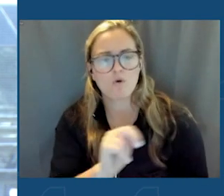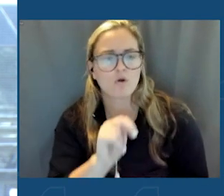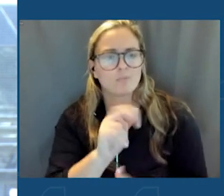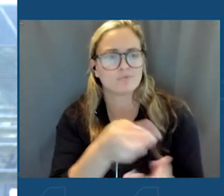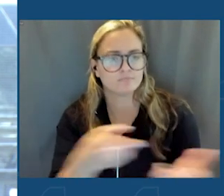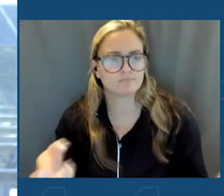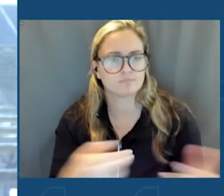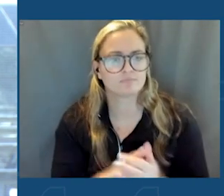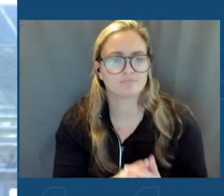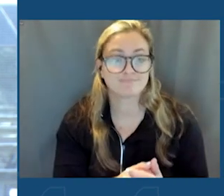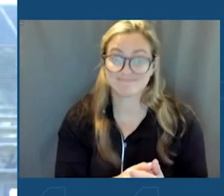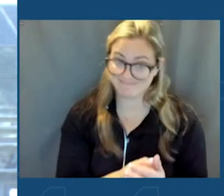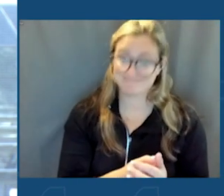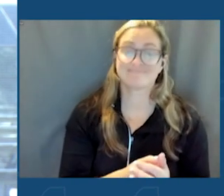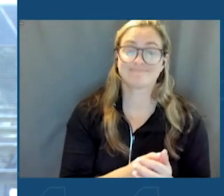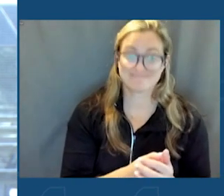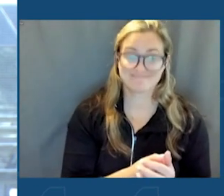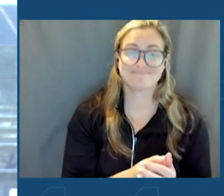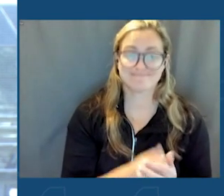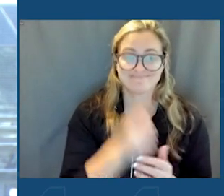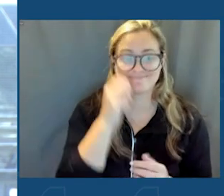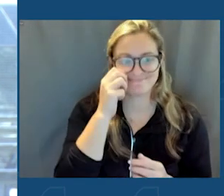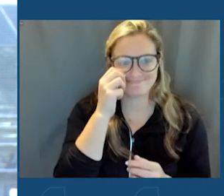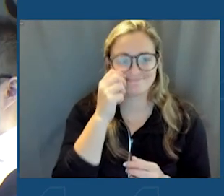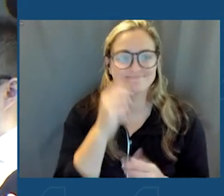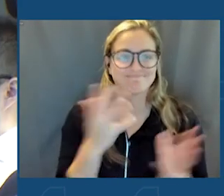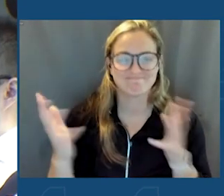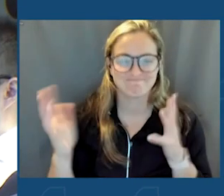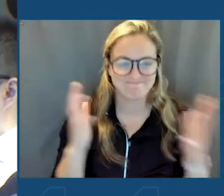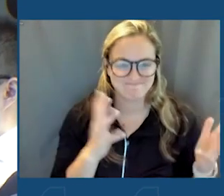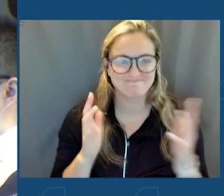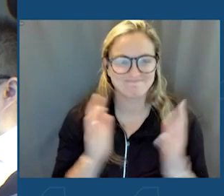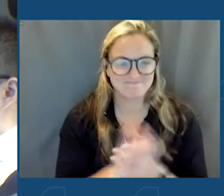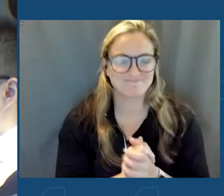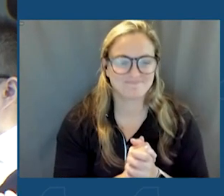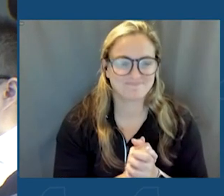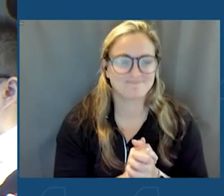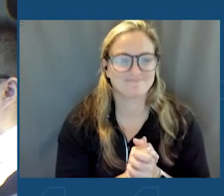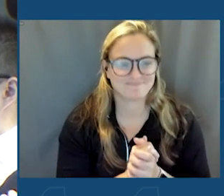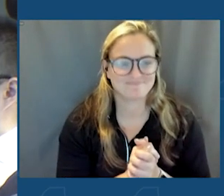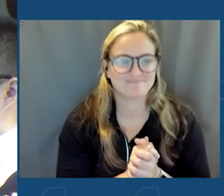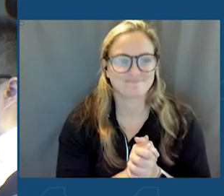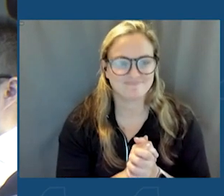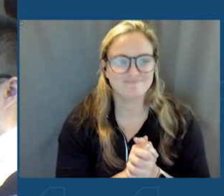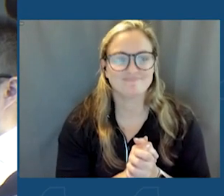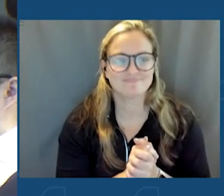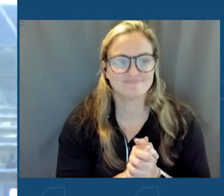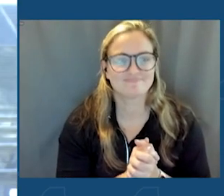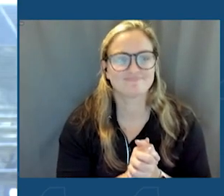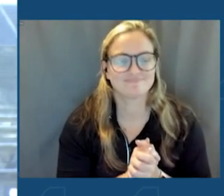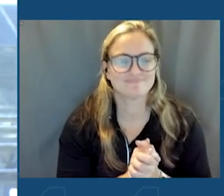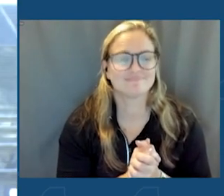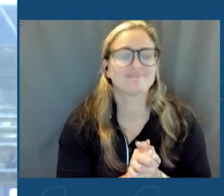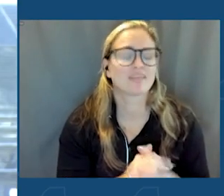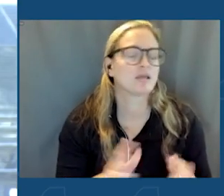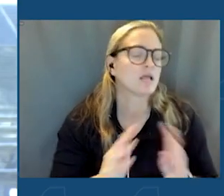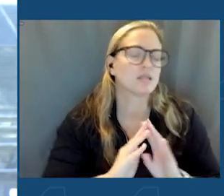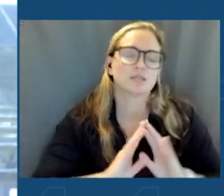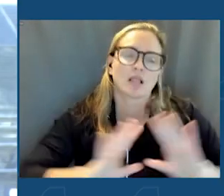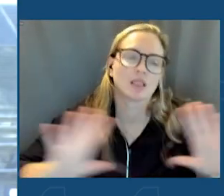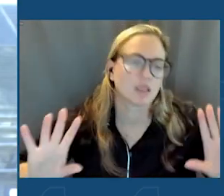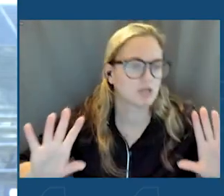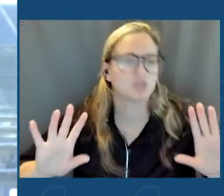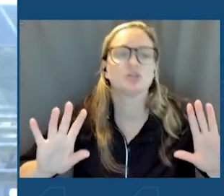as day